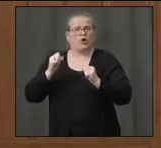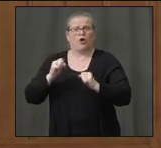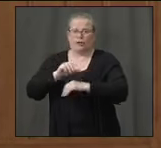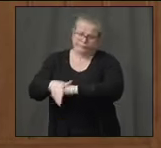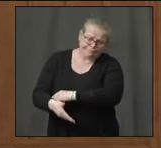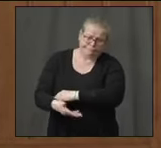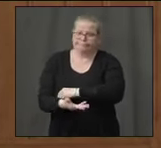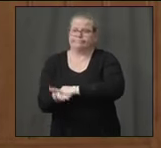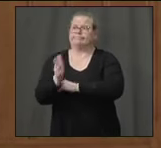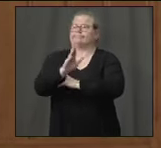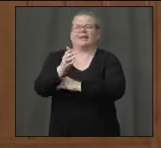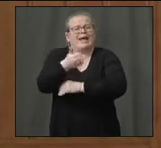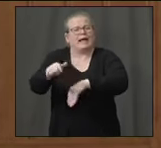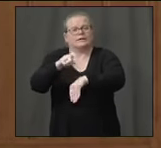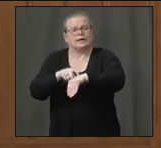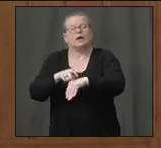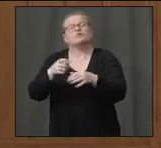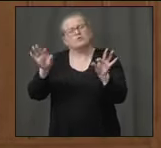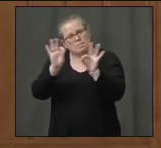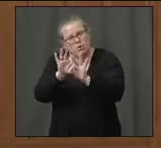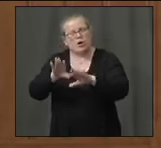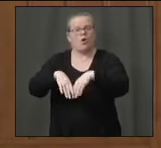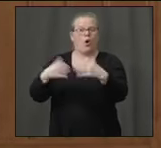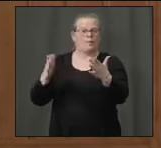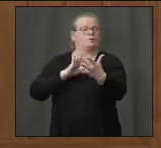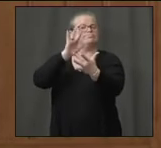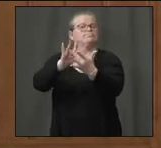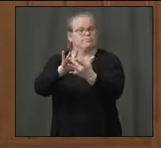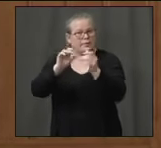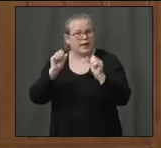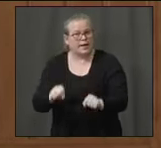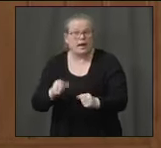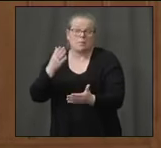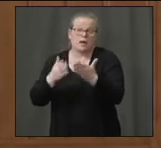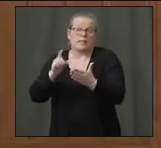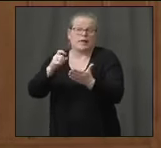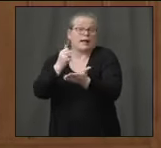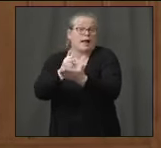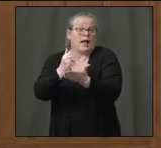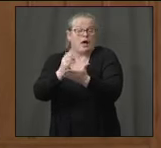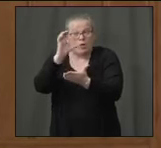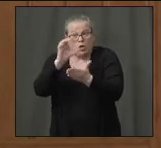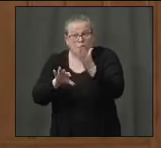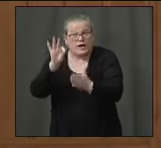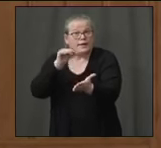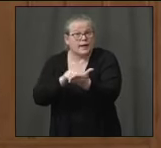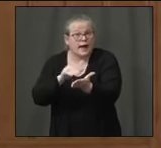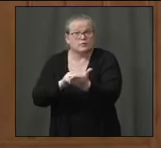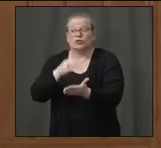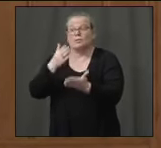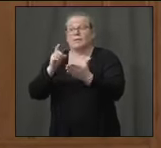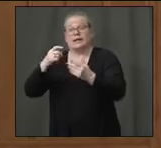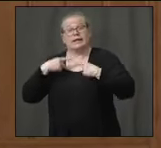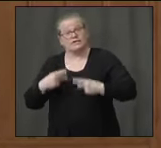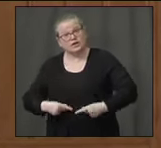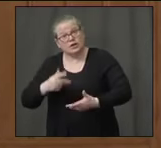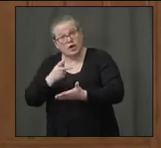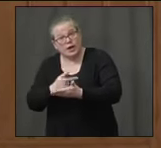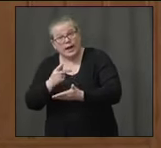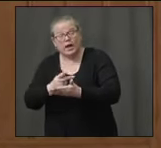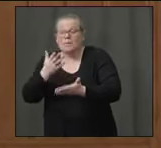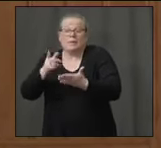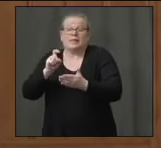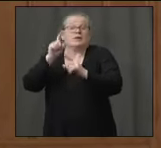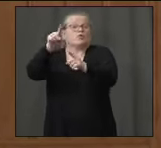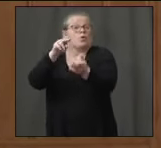may be access to testing. It may be access to behavioral health services. It may be access to physical care or to hospital level care,